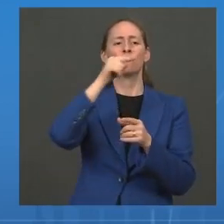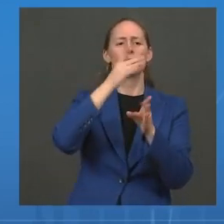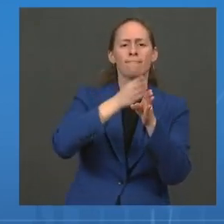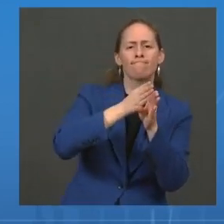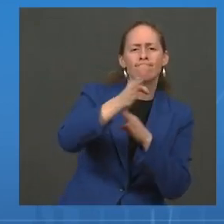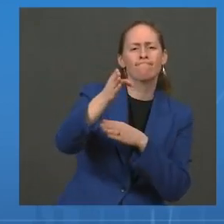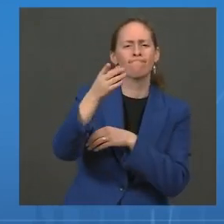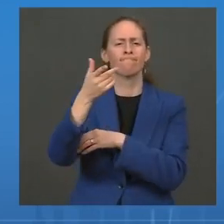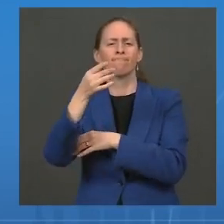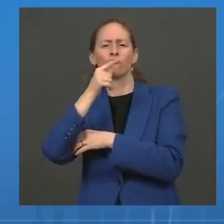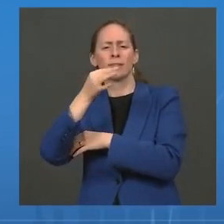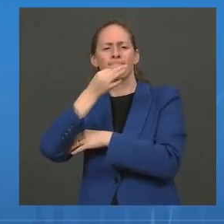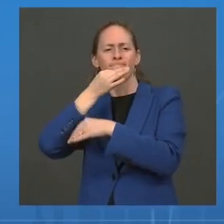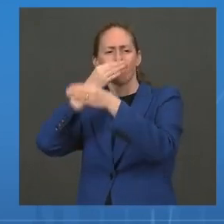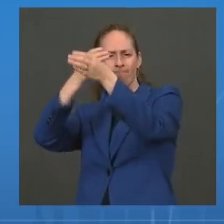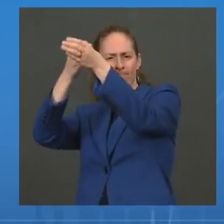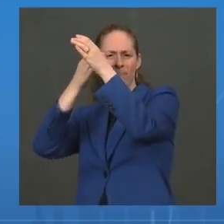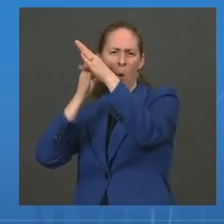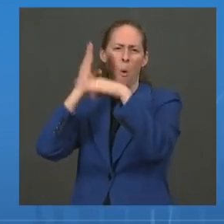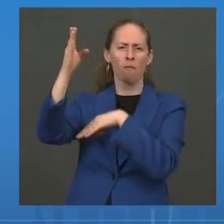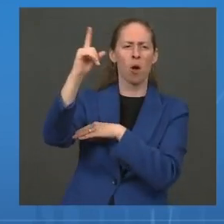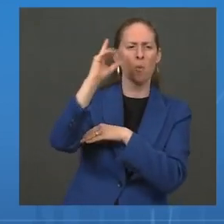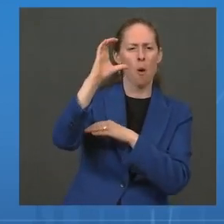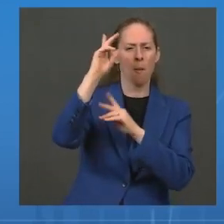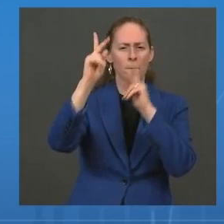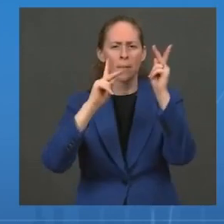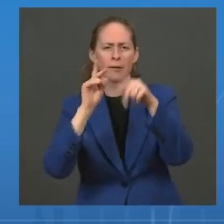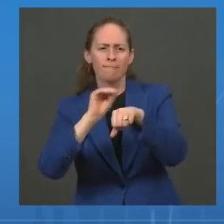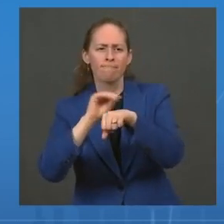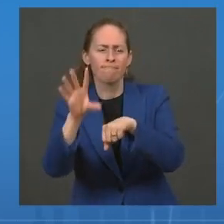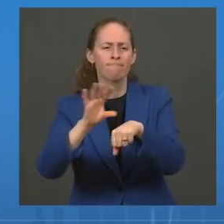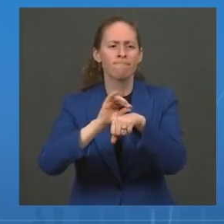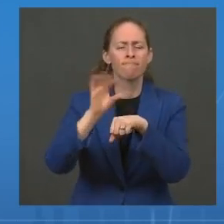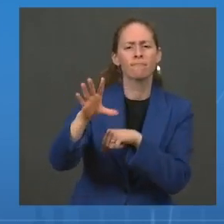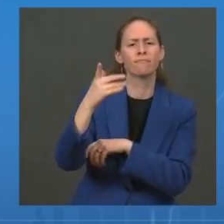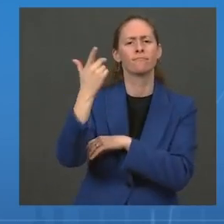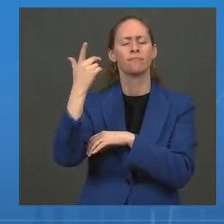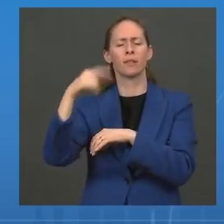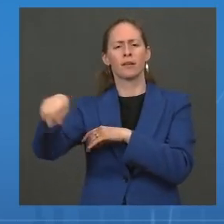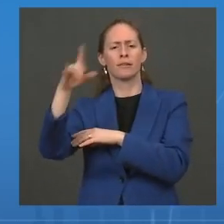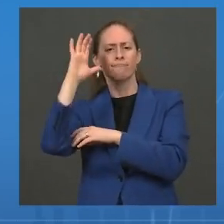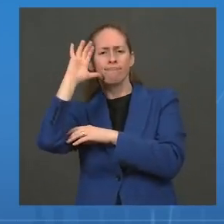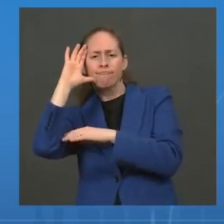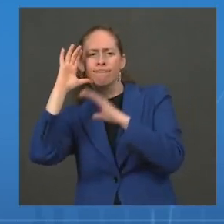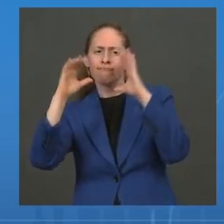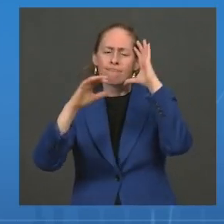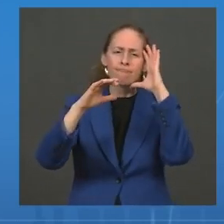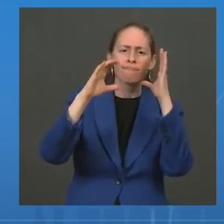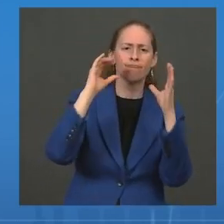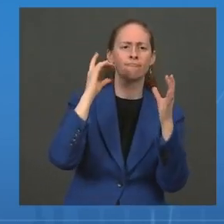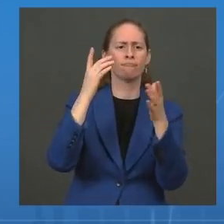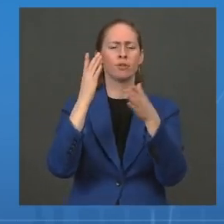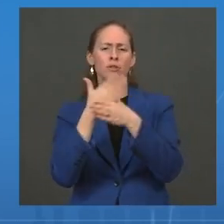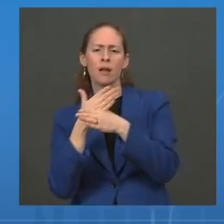provided public comment, attended listening sessions, and briefed us. We could not have walked this journey without you.